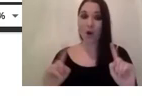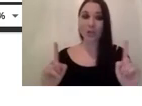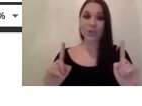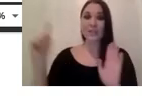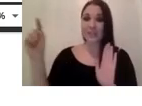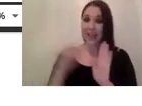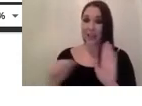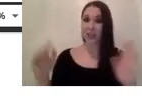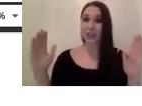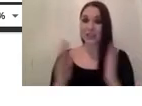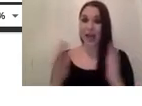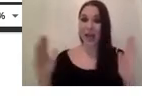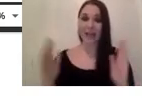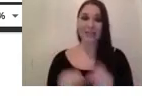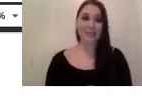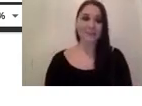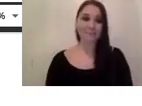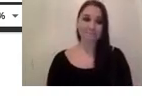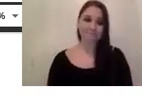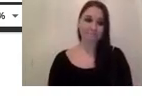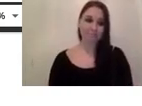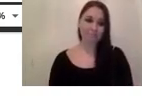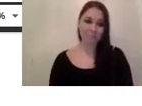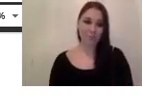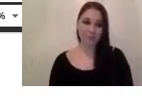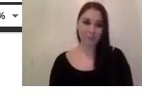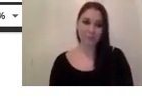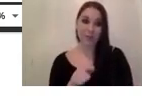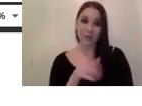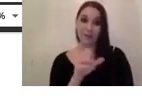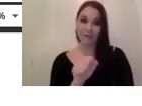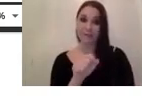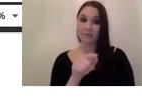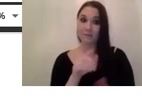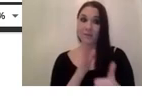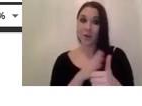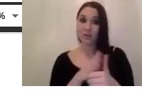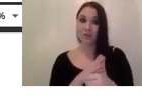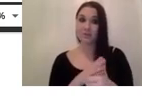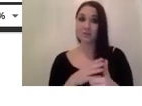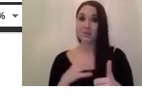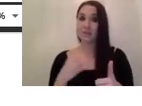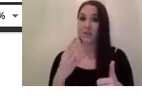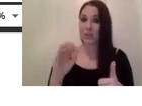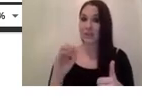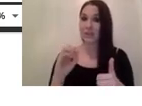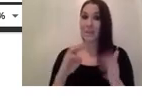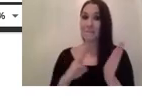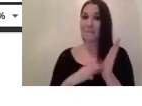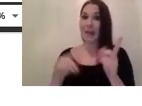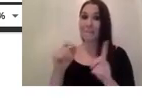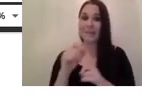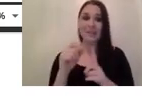40 megapixel um camera in a cell phone than having for instance a five